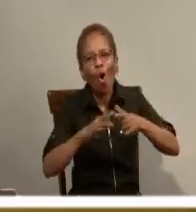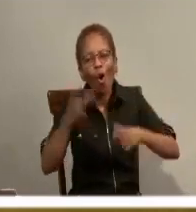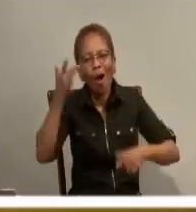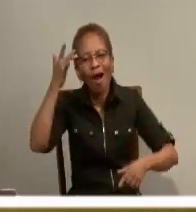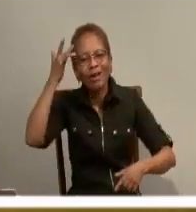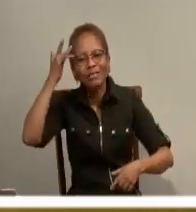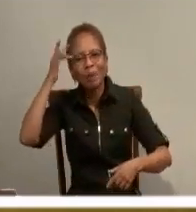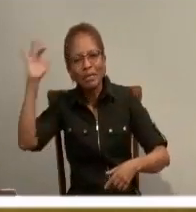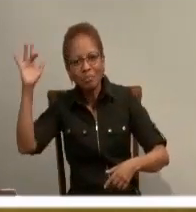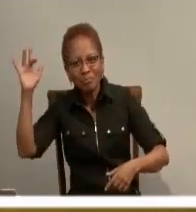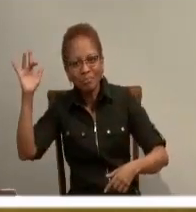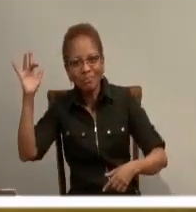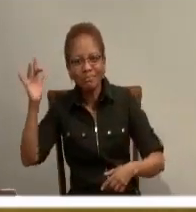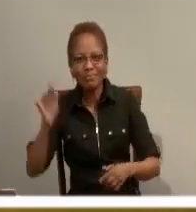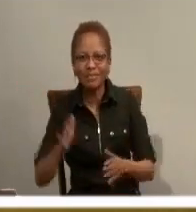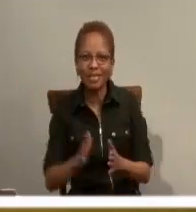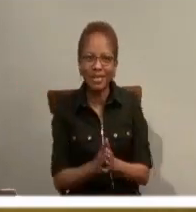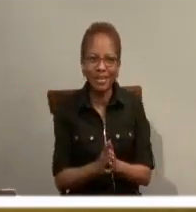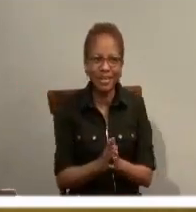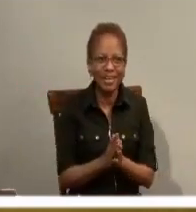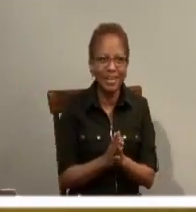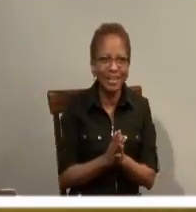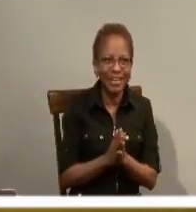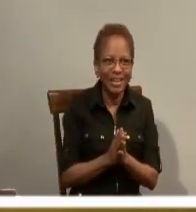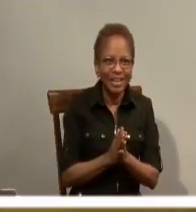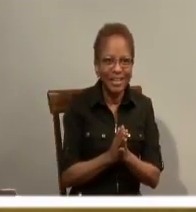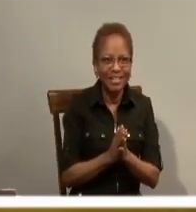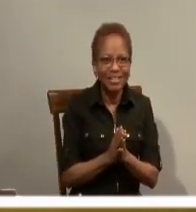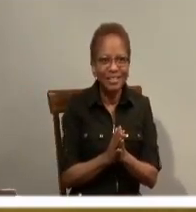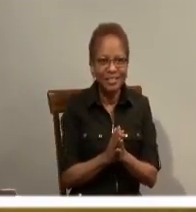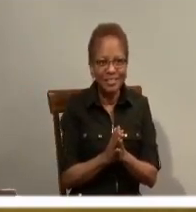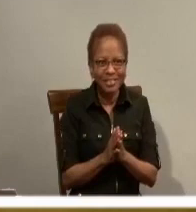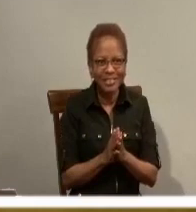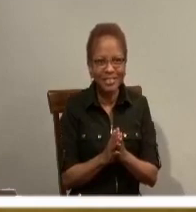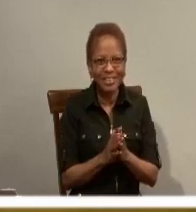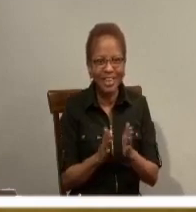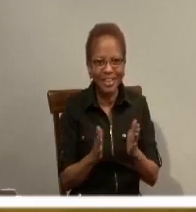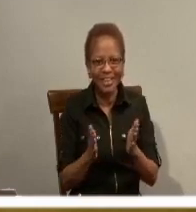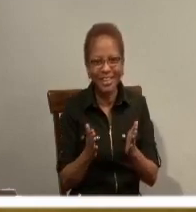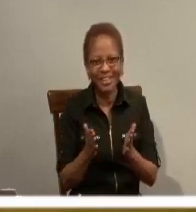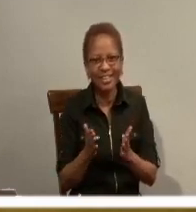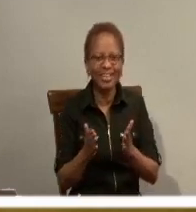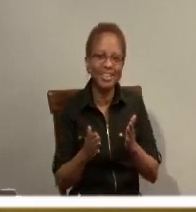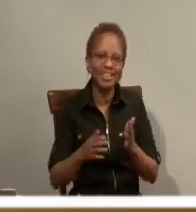you're foolish or unwise. Which one?